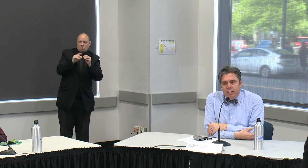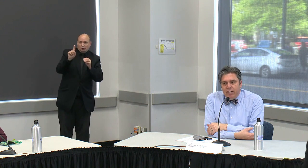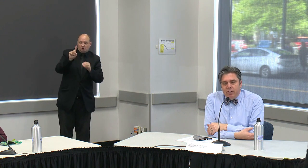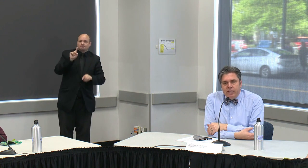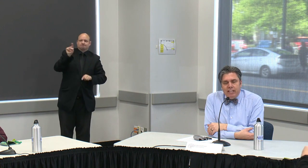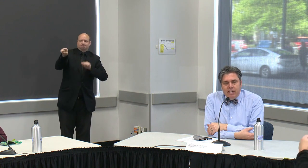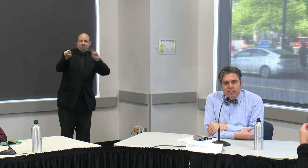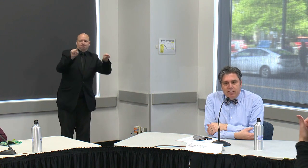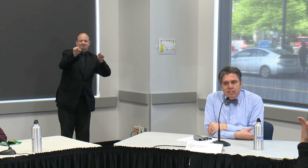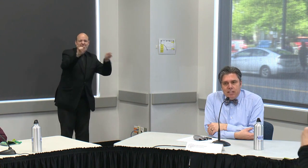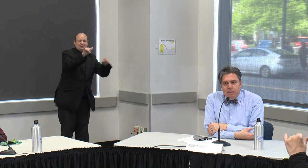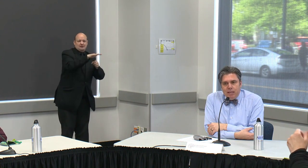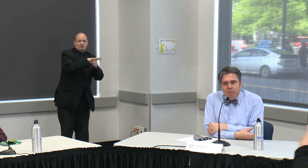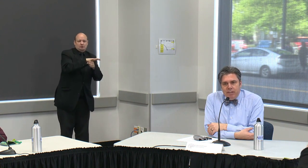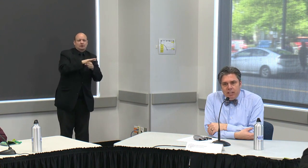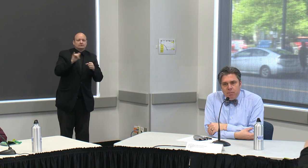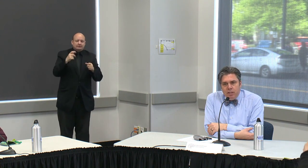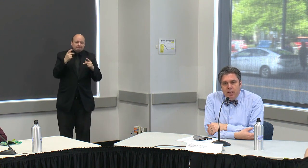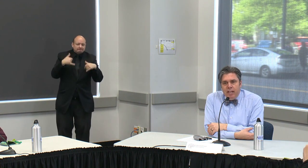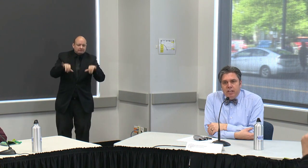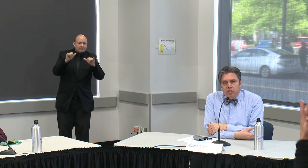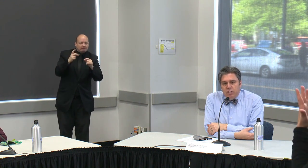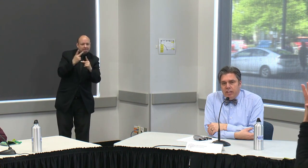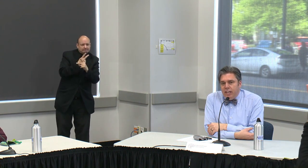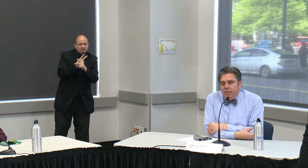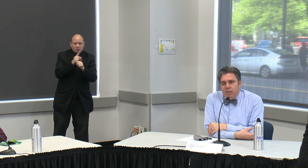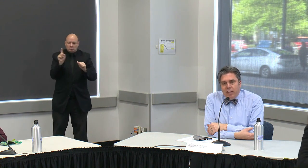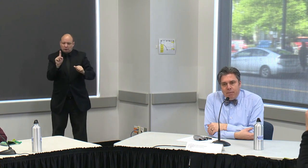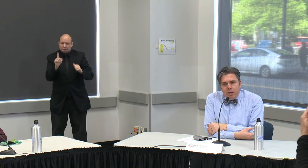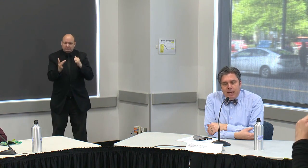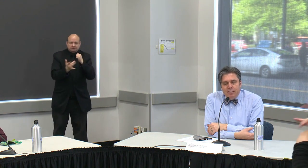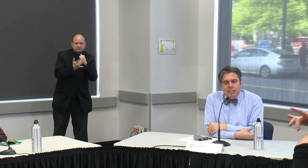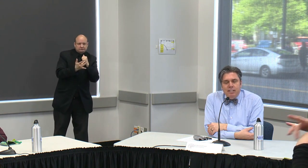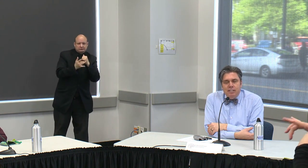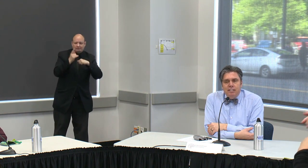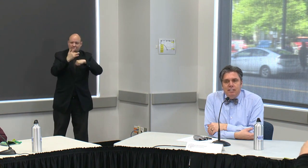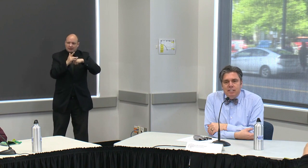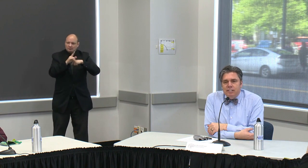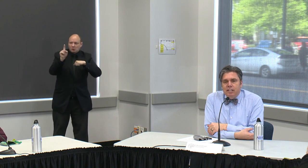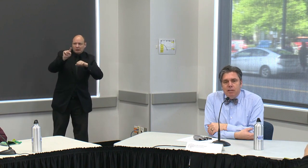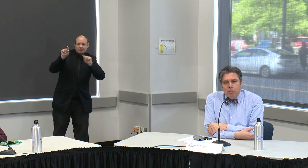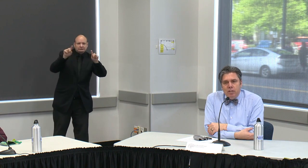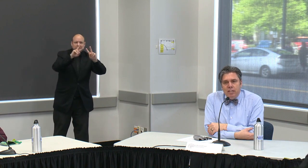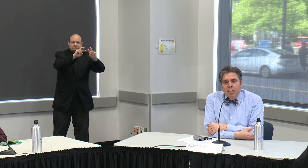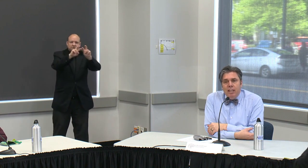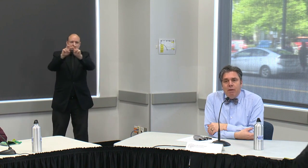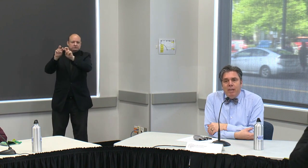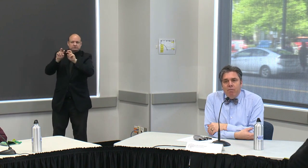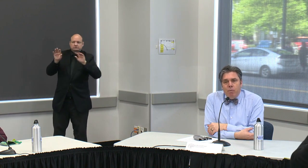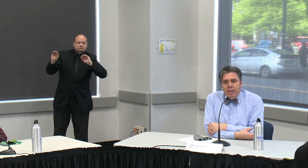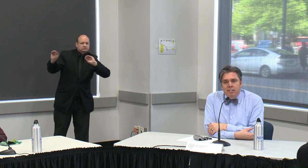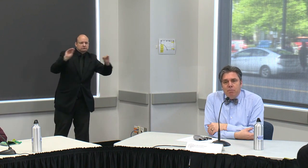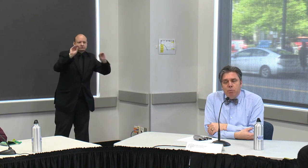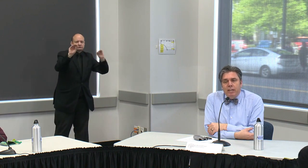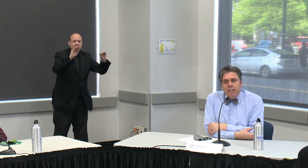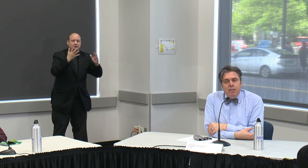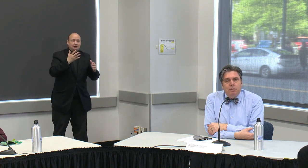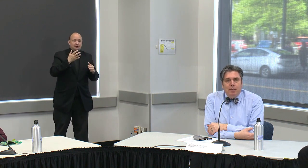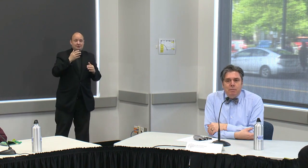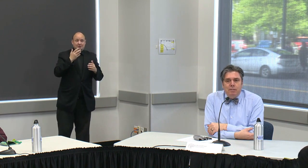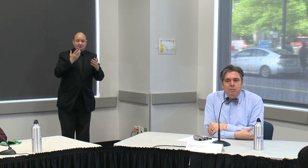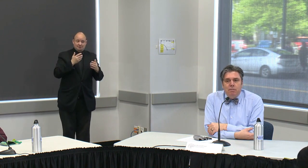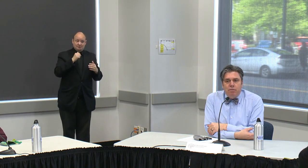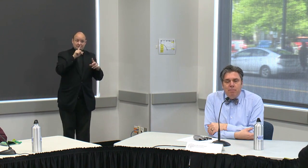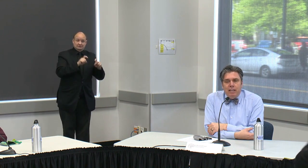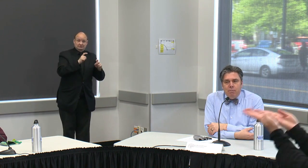continue to look at other technologies as they become available and assure that if the lab capacity doesn't exist in a community that we have ways of bringing